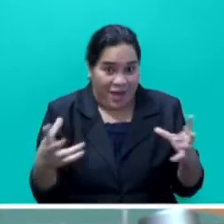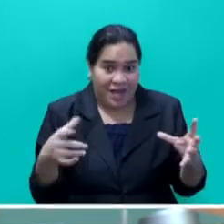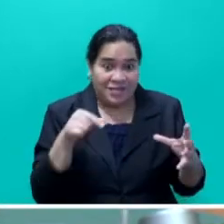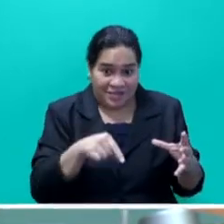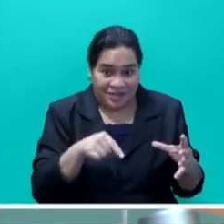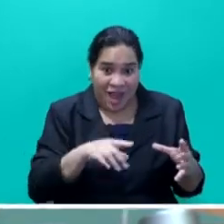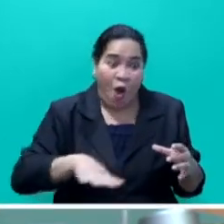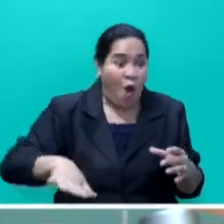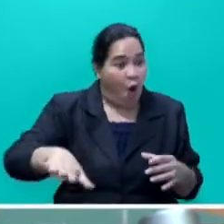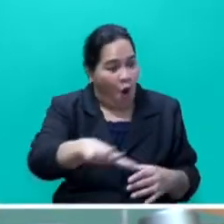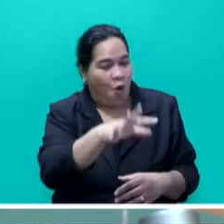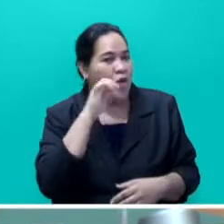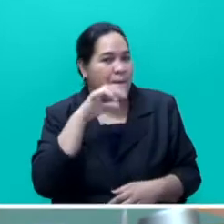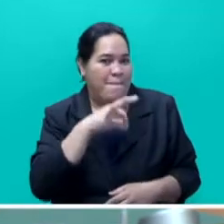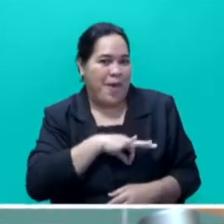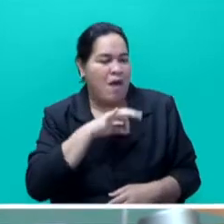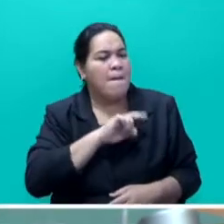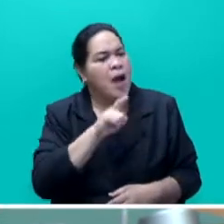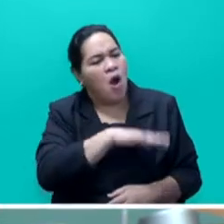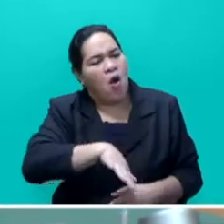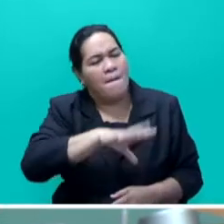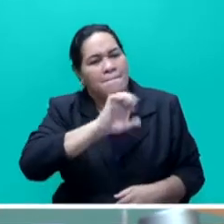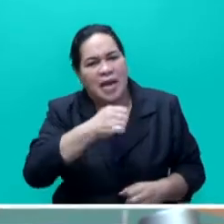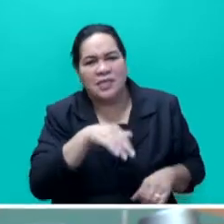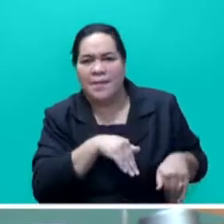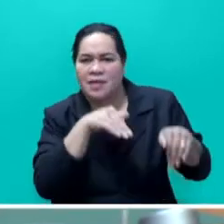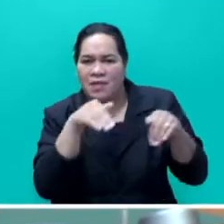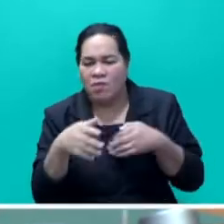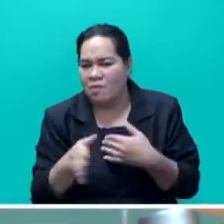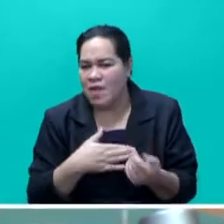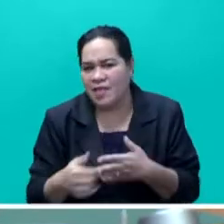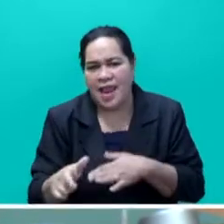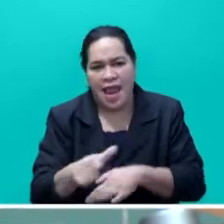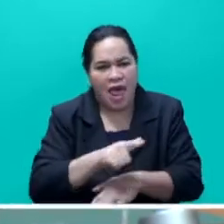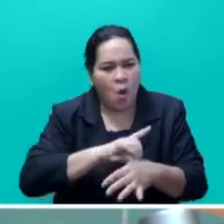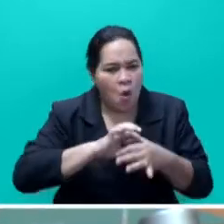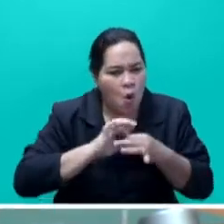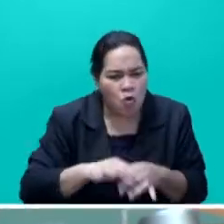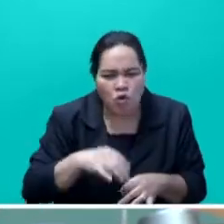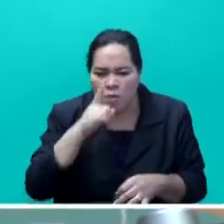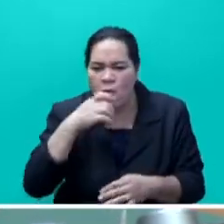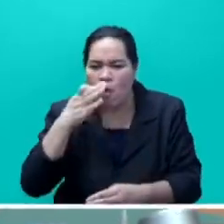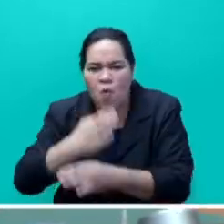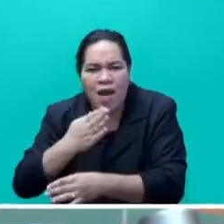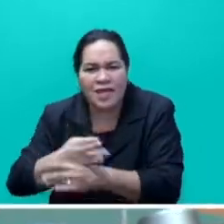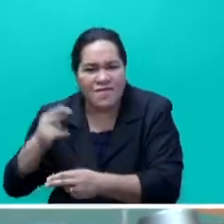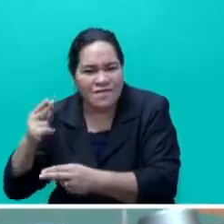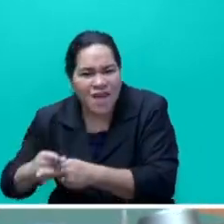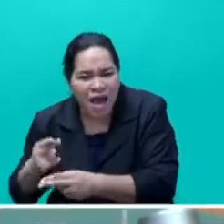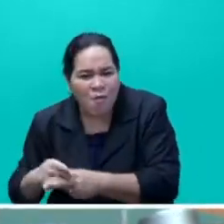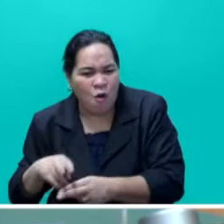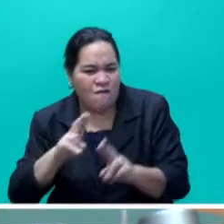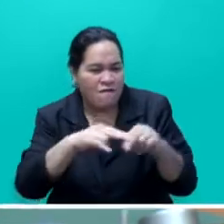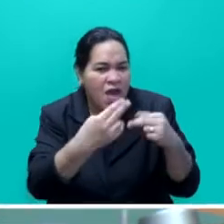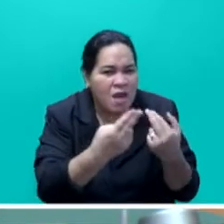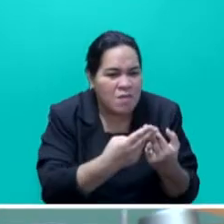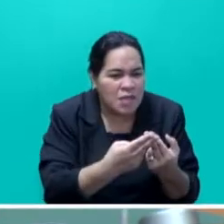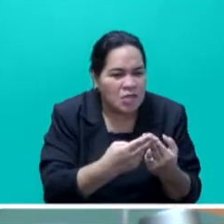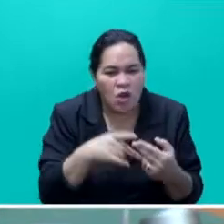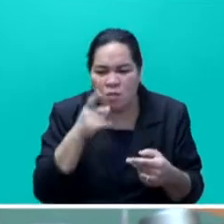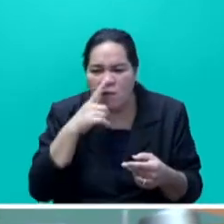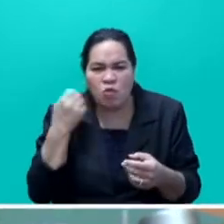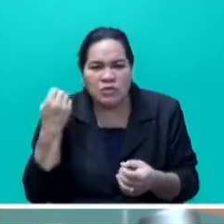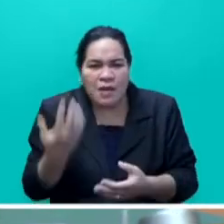everyone will benefit, but they need to participate, whether they are landowner, whether they are labour, whether they are household, whether they are input suppliers,